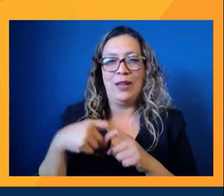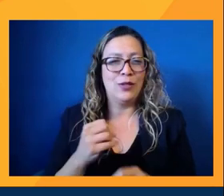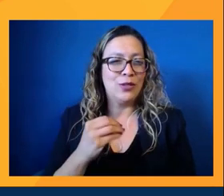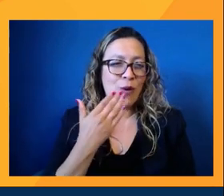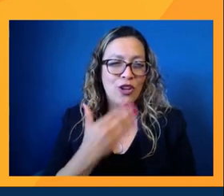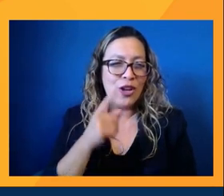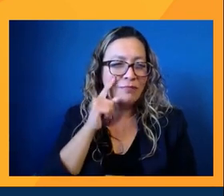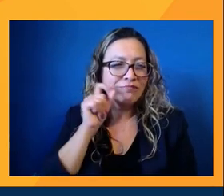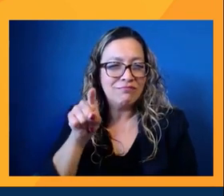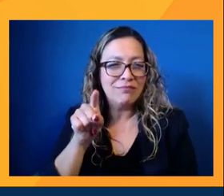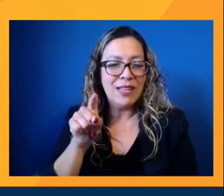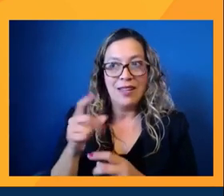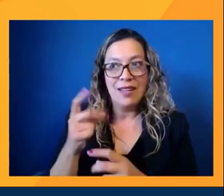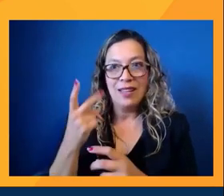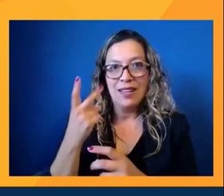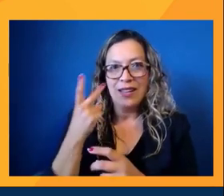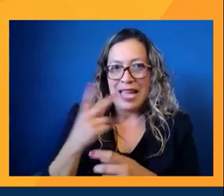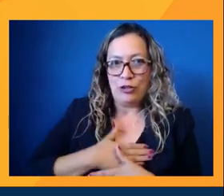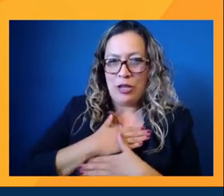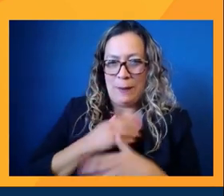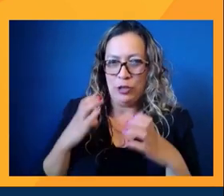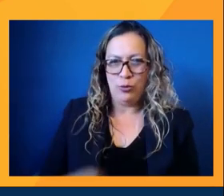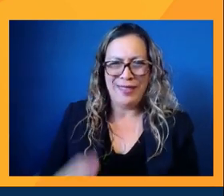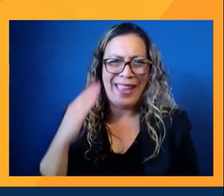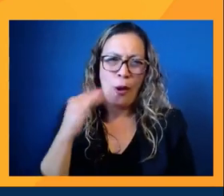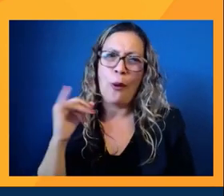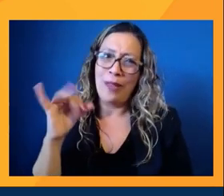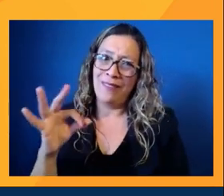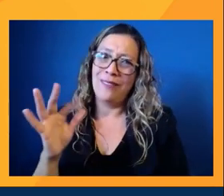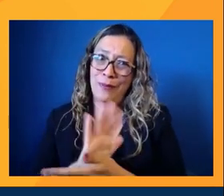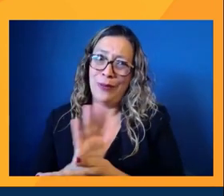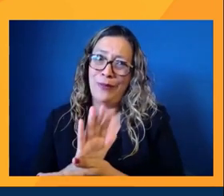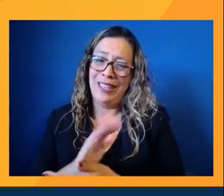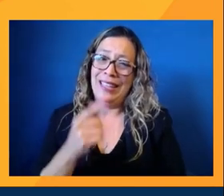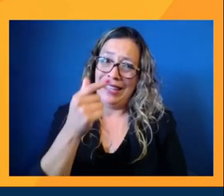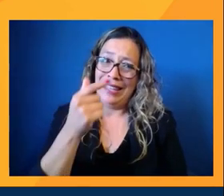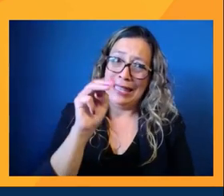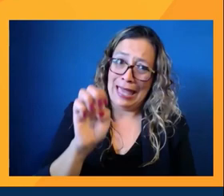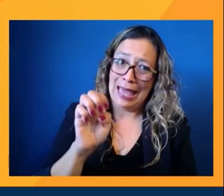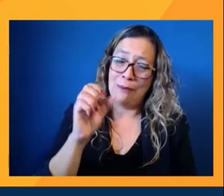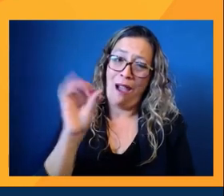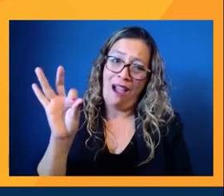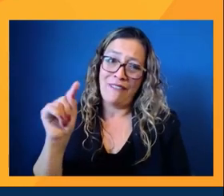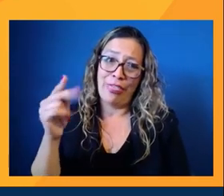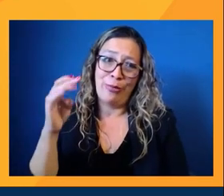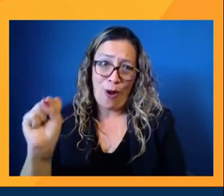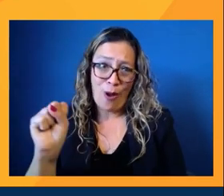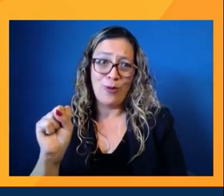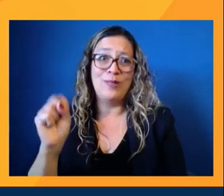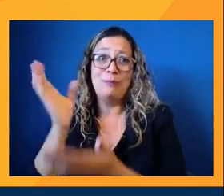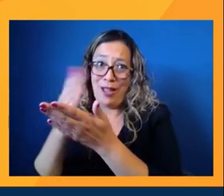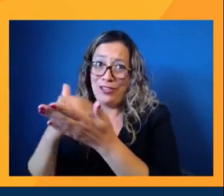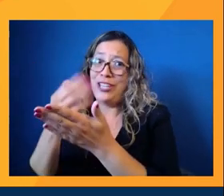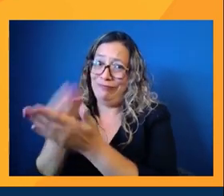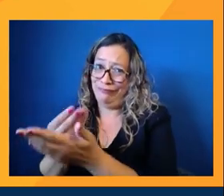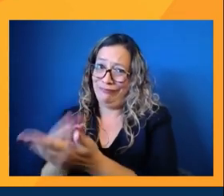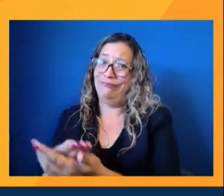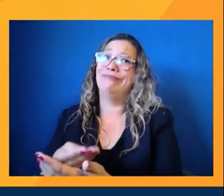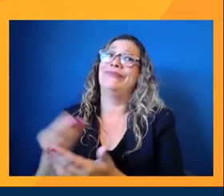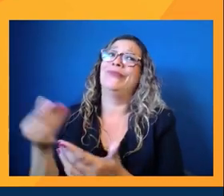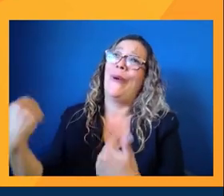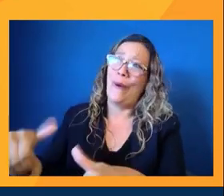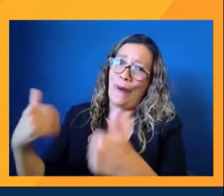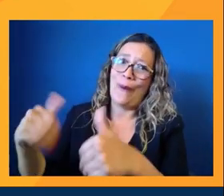know, entertainment consumers that they know what a Game of Thrones budget looks like versus one where they